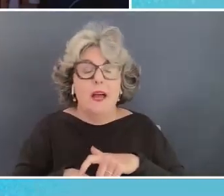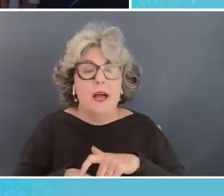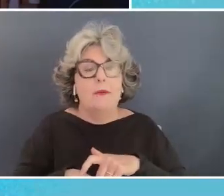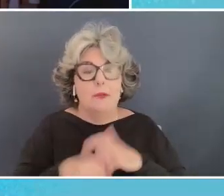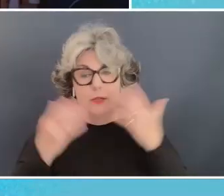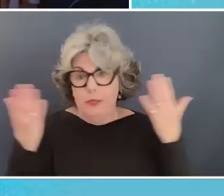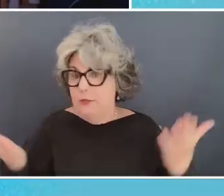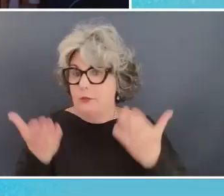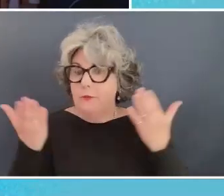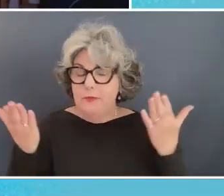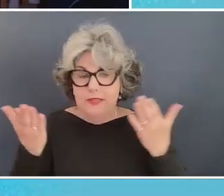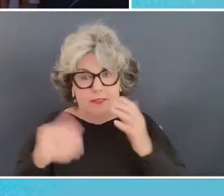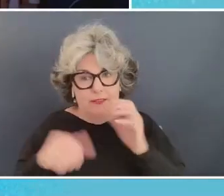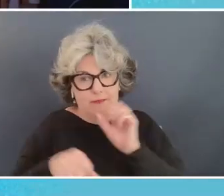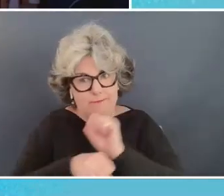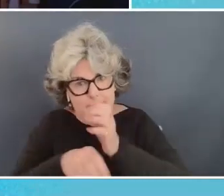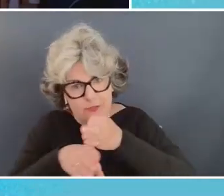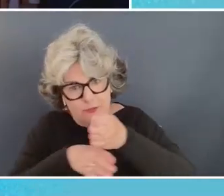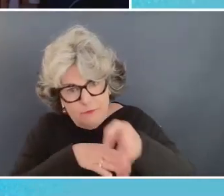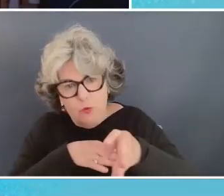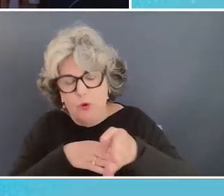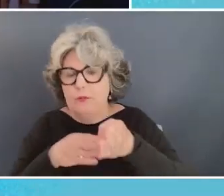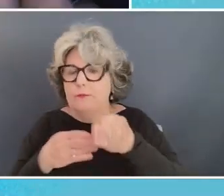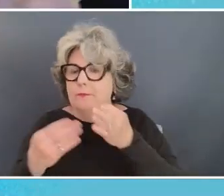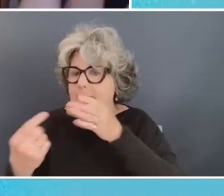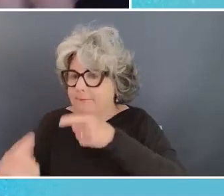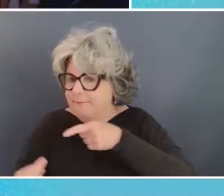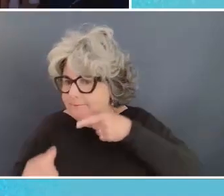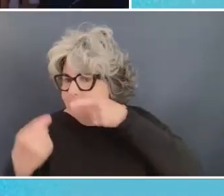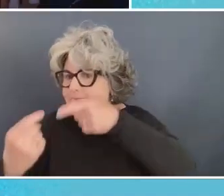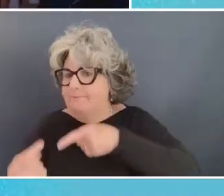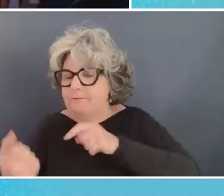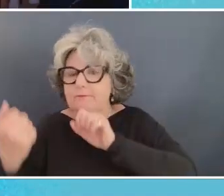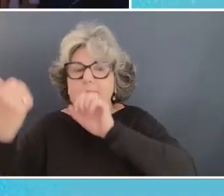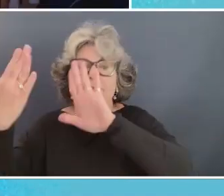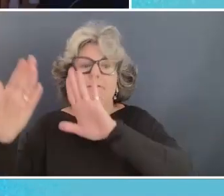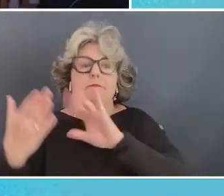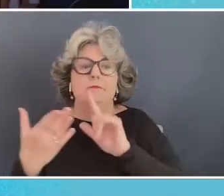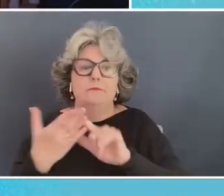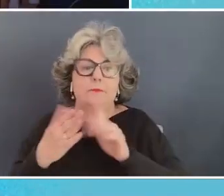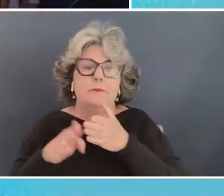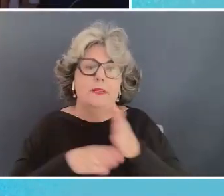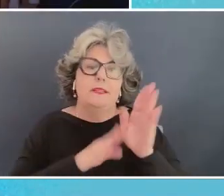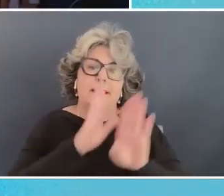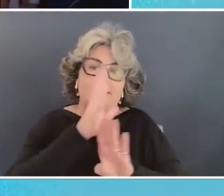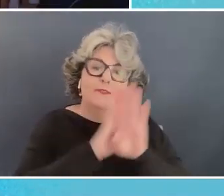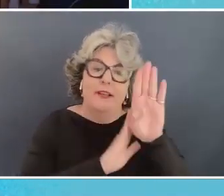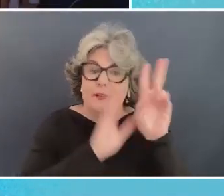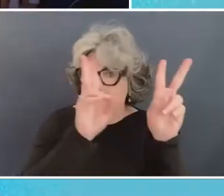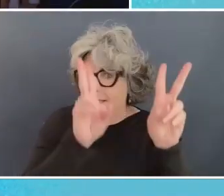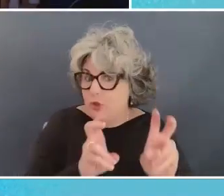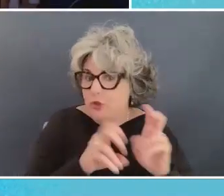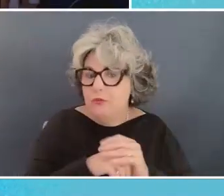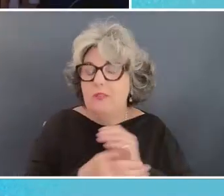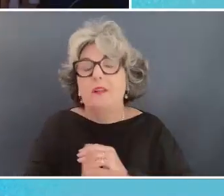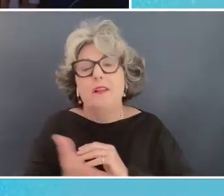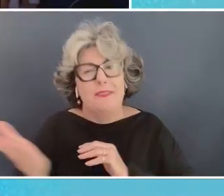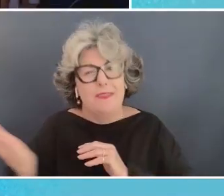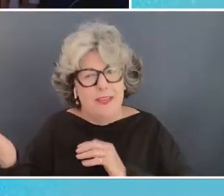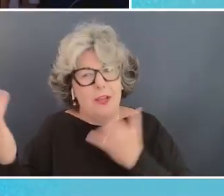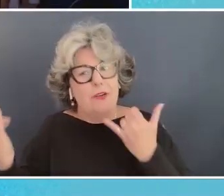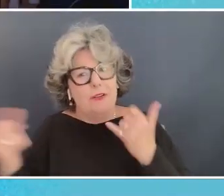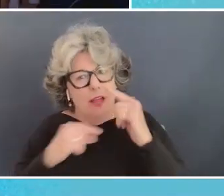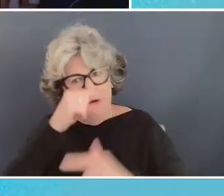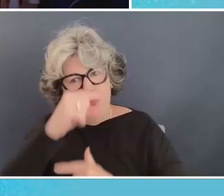be in this field to be grappling with the issues that have traditionally been cabined as development issues they are global